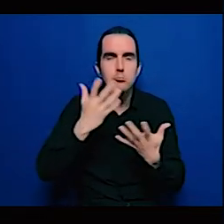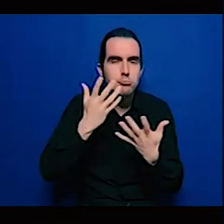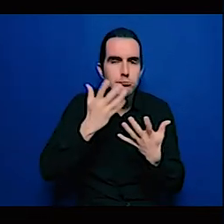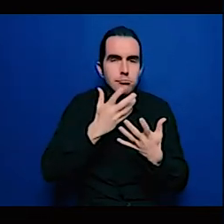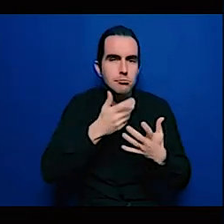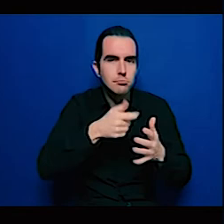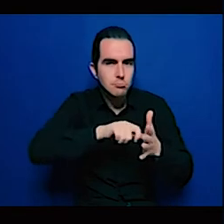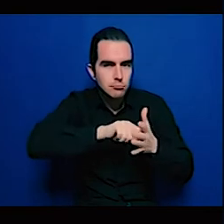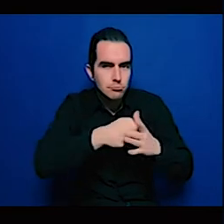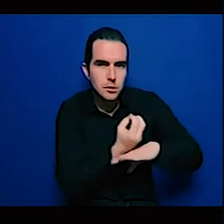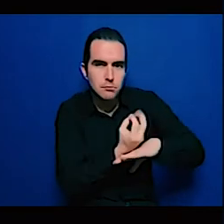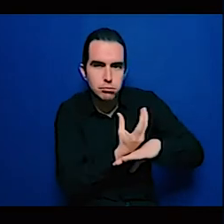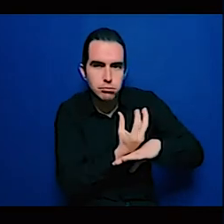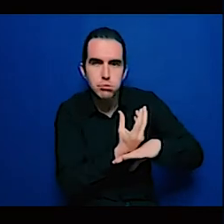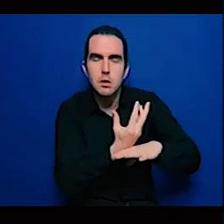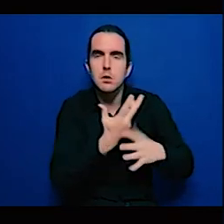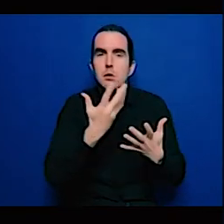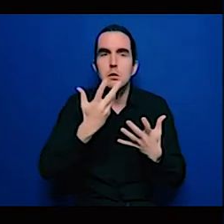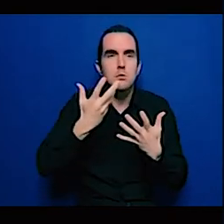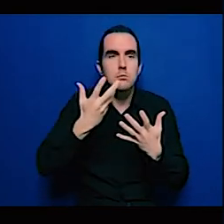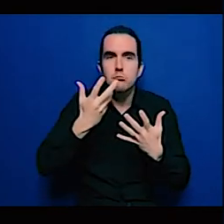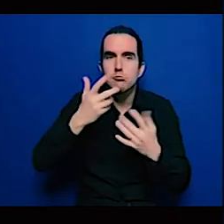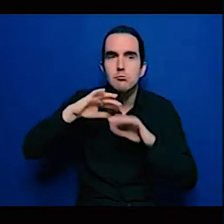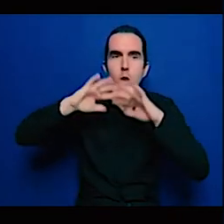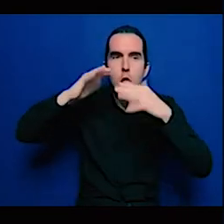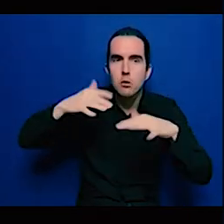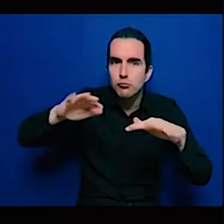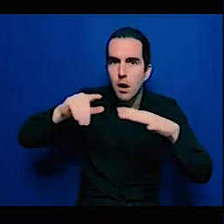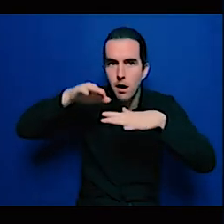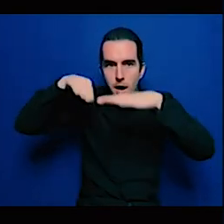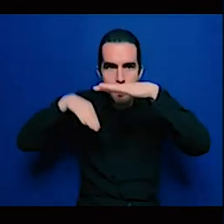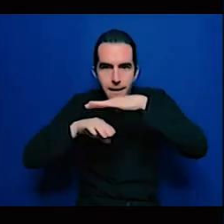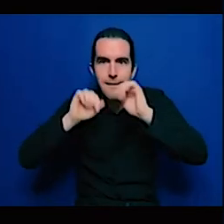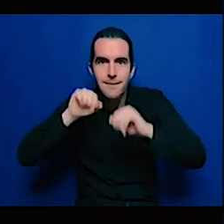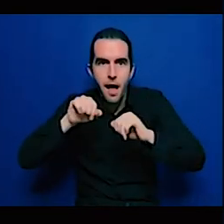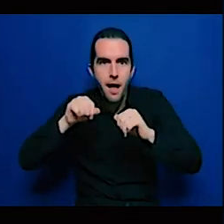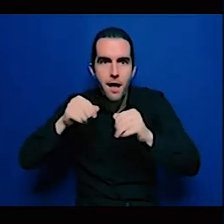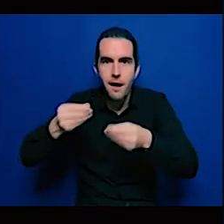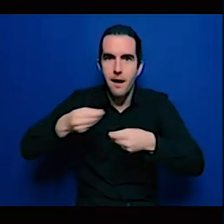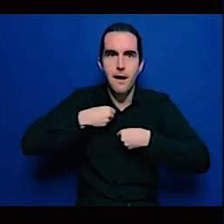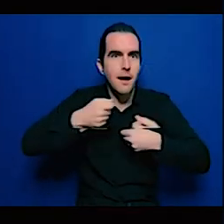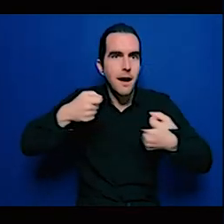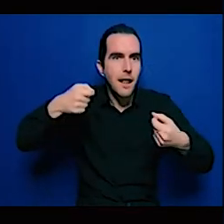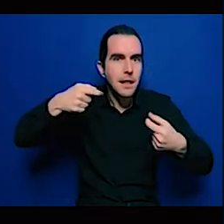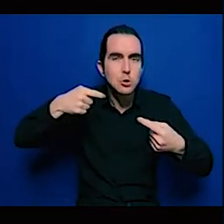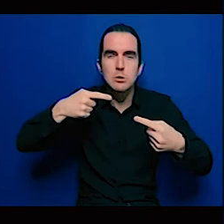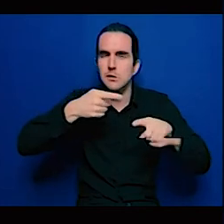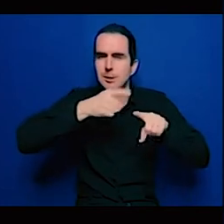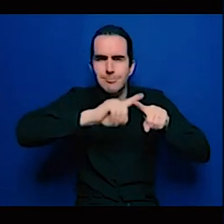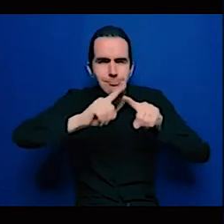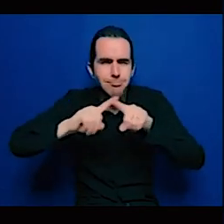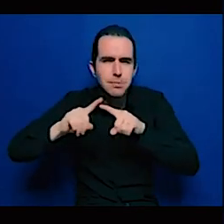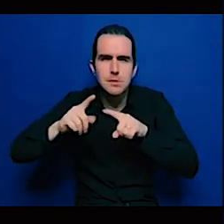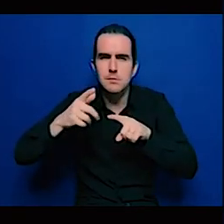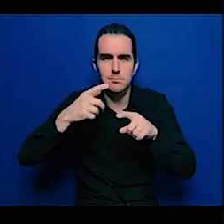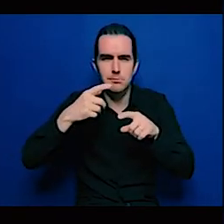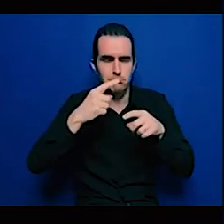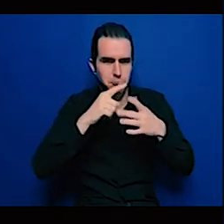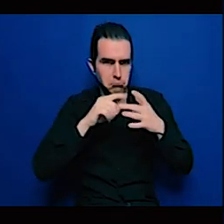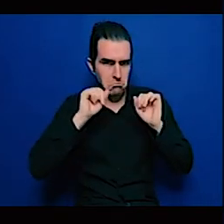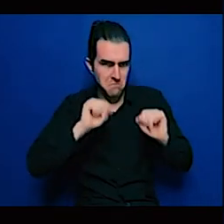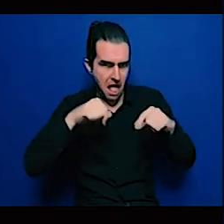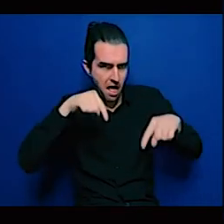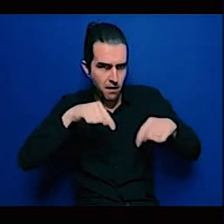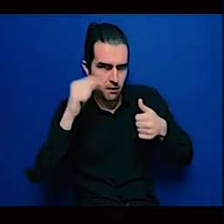Africa has a role to play in that area so we need strategic investment on recension development there